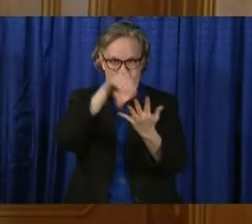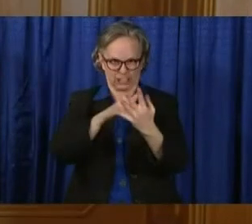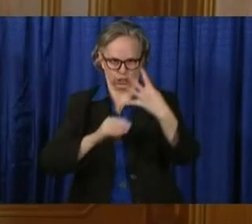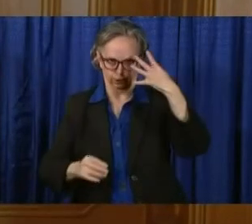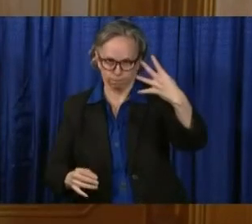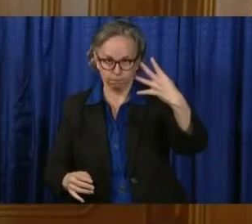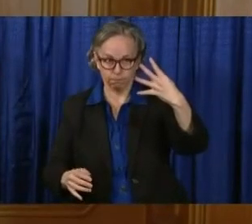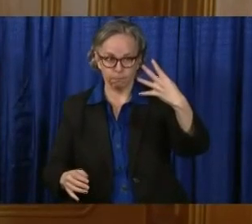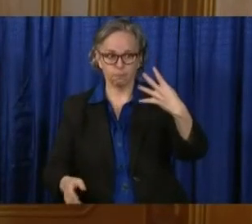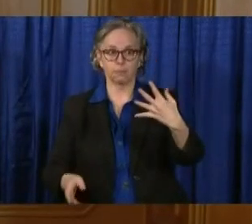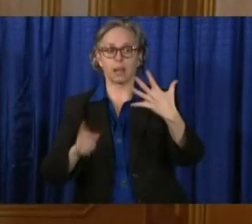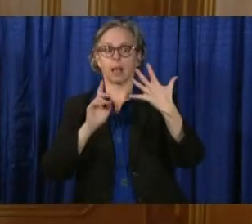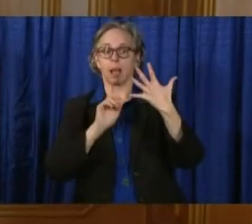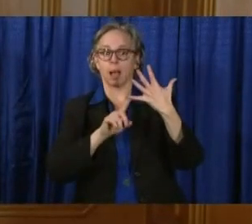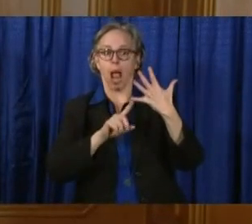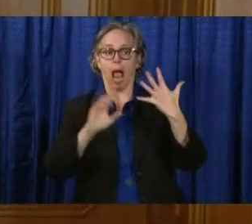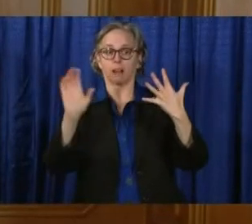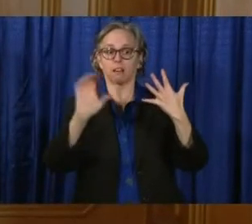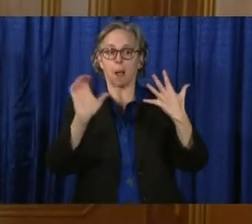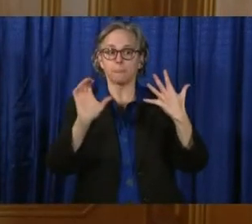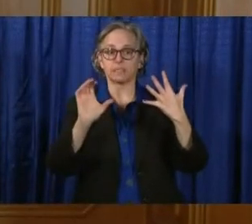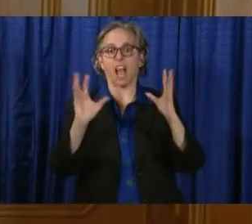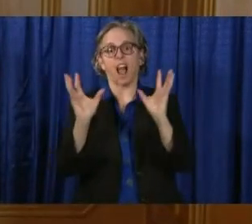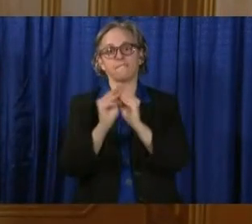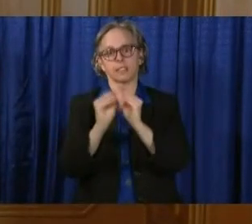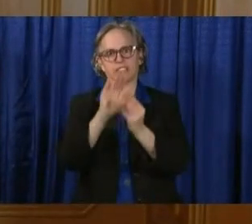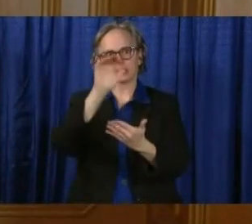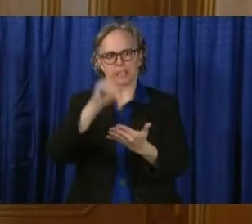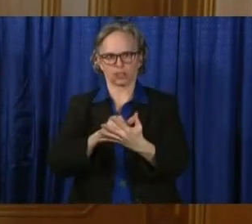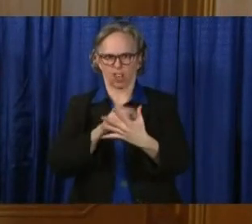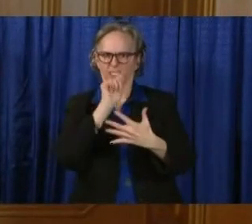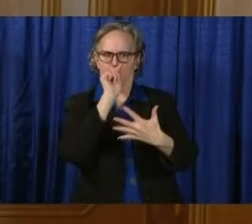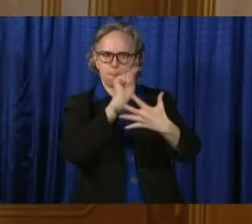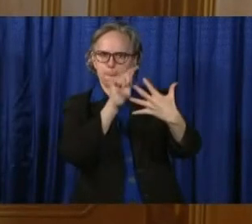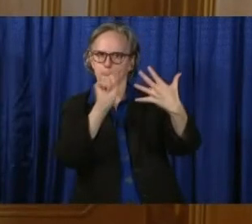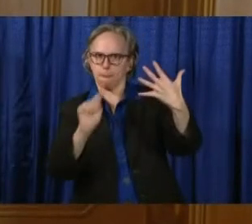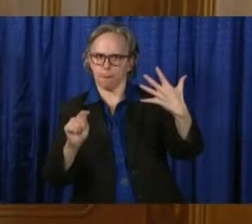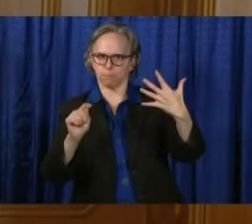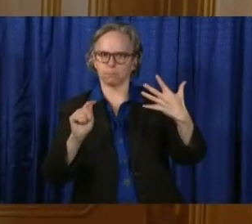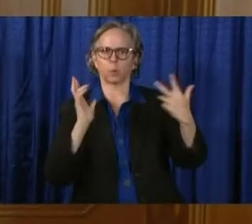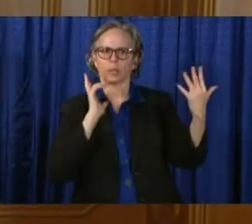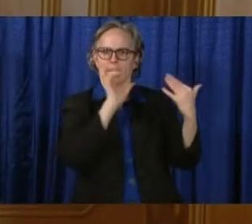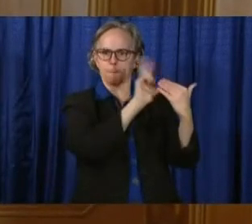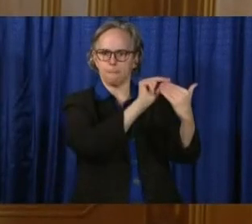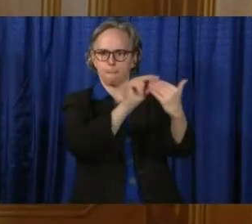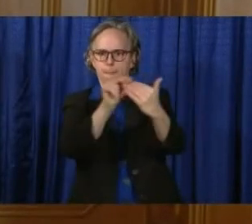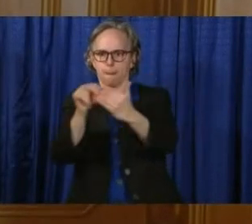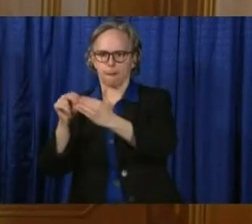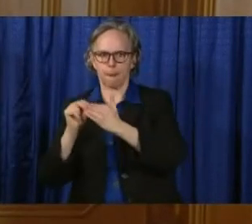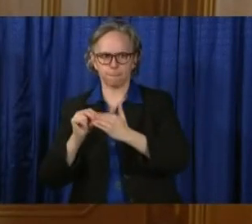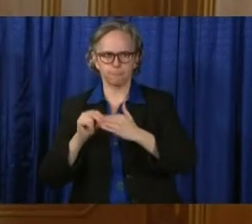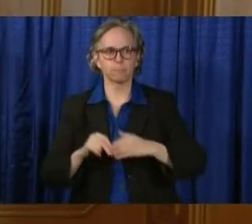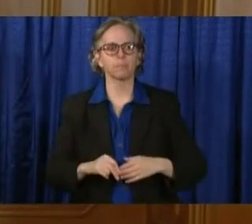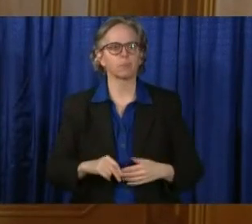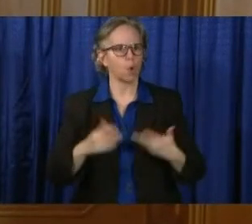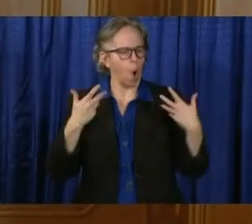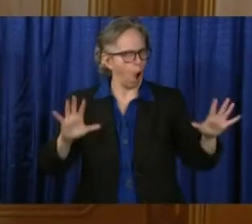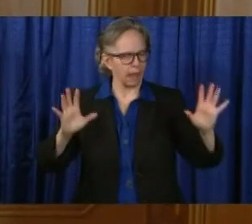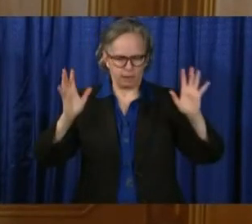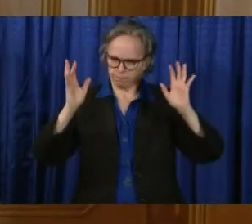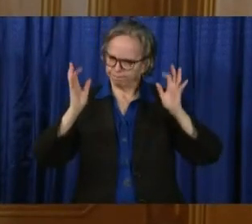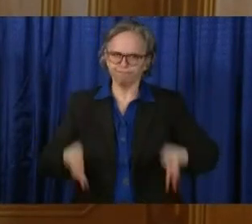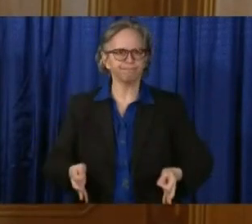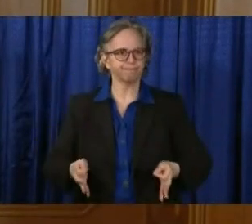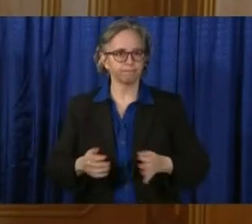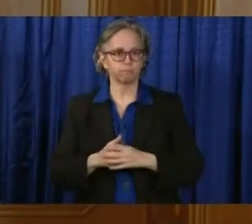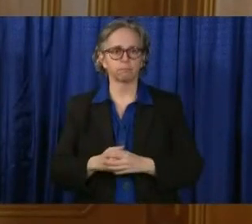Columbus Convention Center in Franklin County. So those all sites have been picked out as